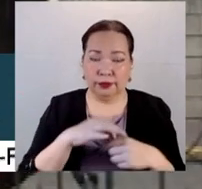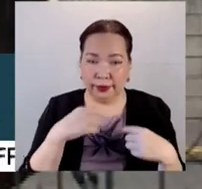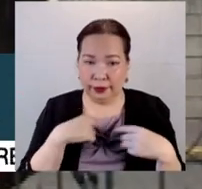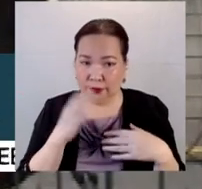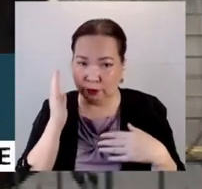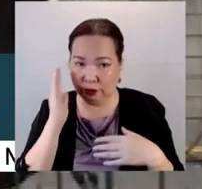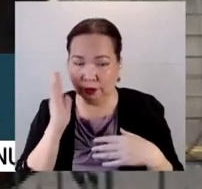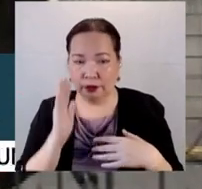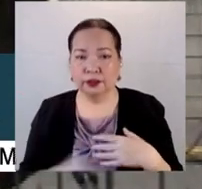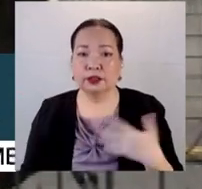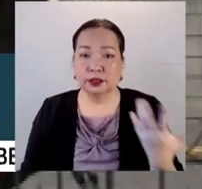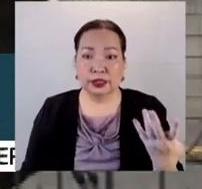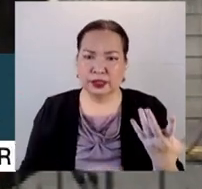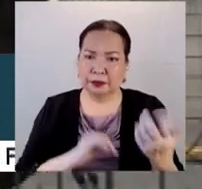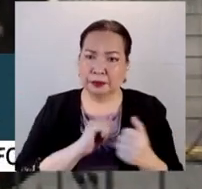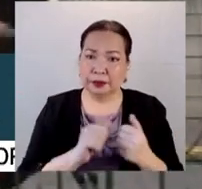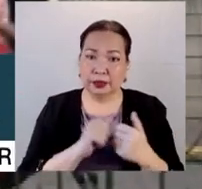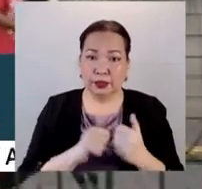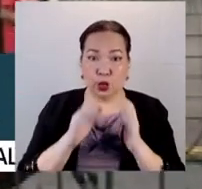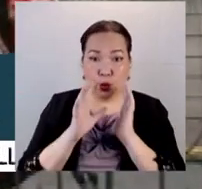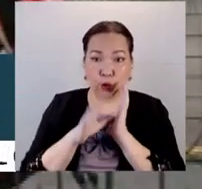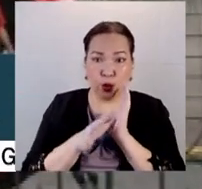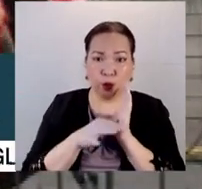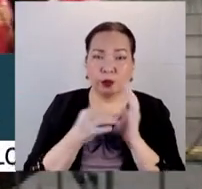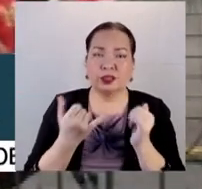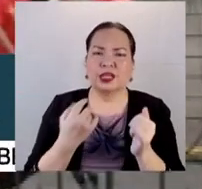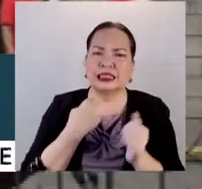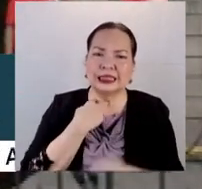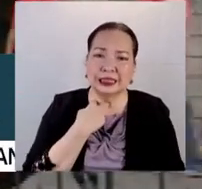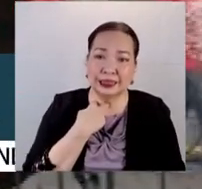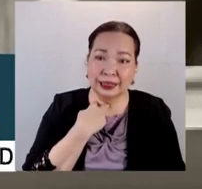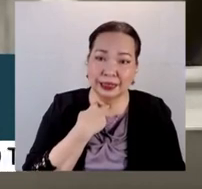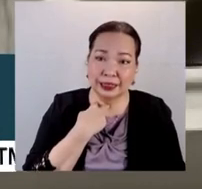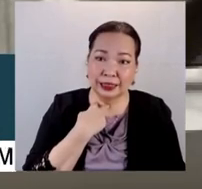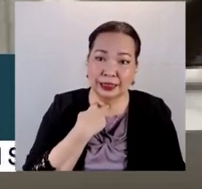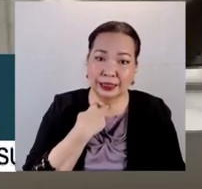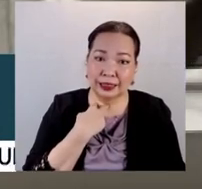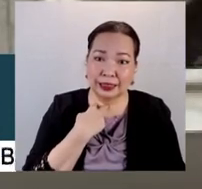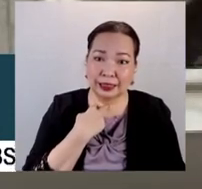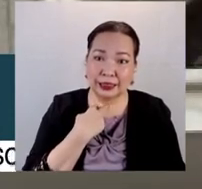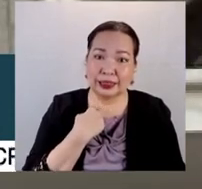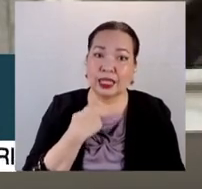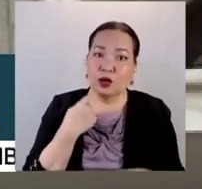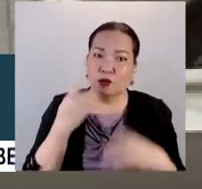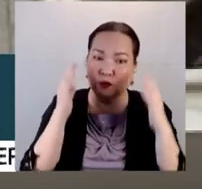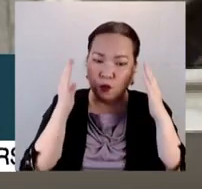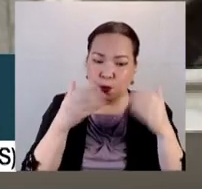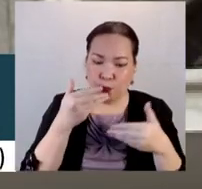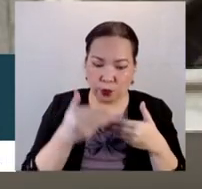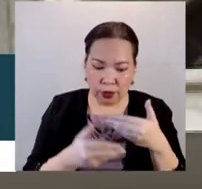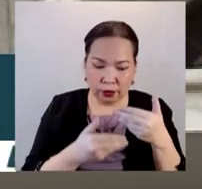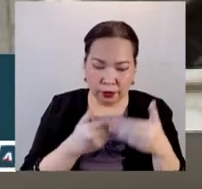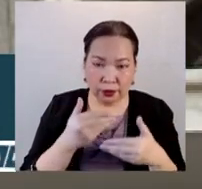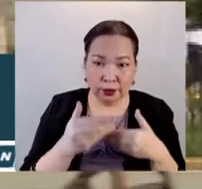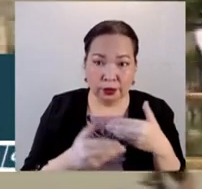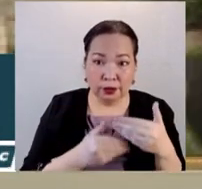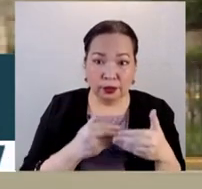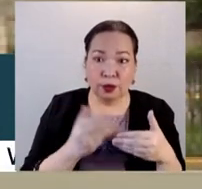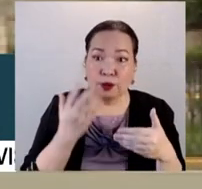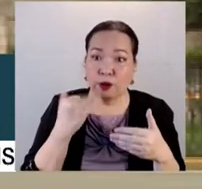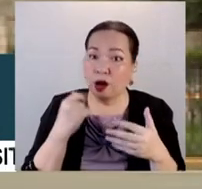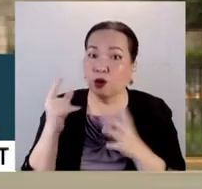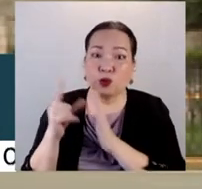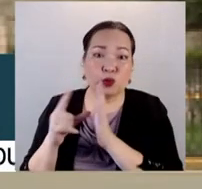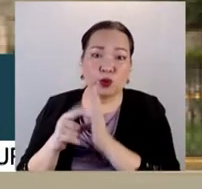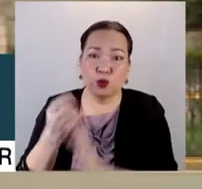So ano pong ibig sabihin? The hands of the Commission were so tied in the past electoral exercises simply because there were no